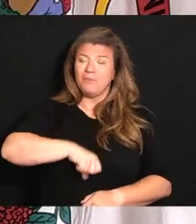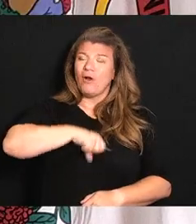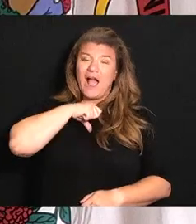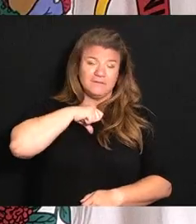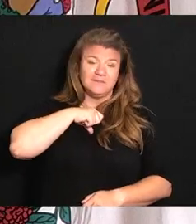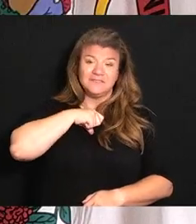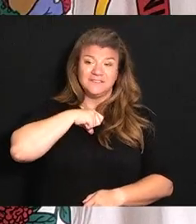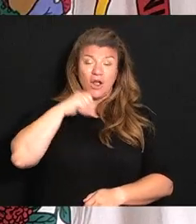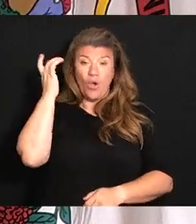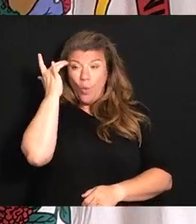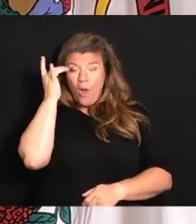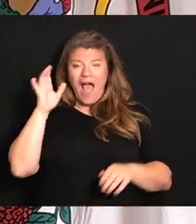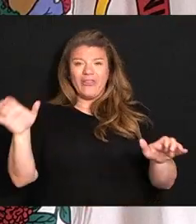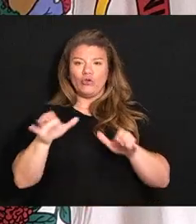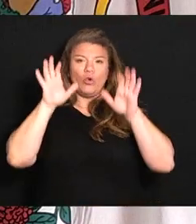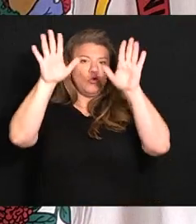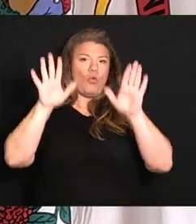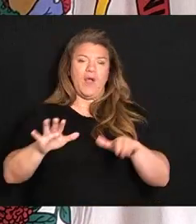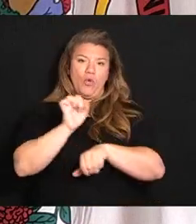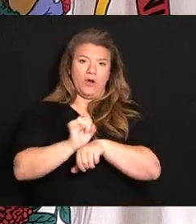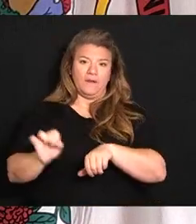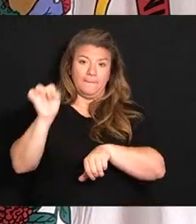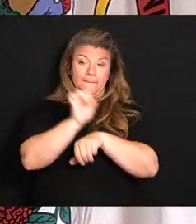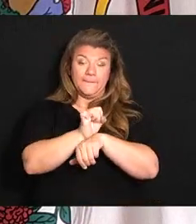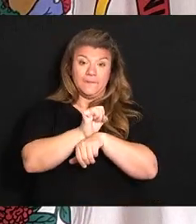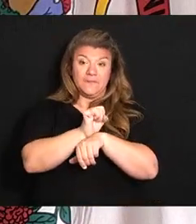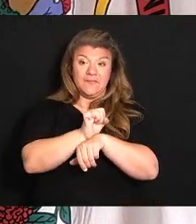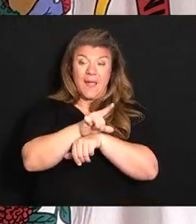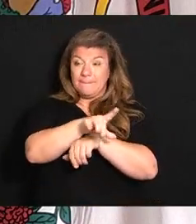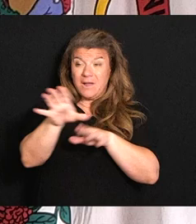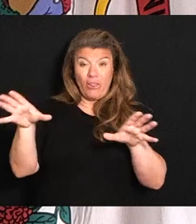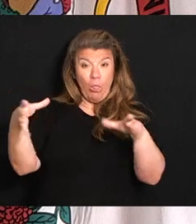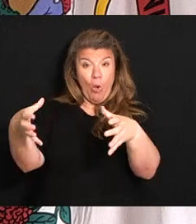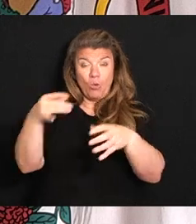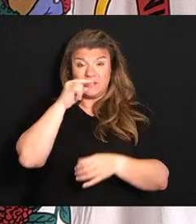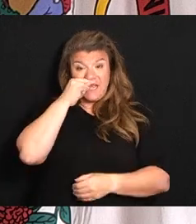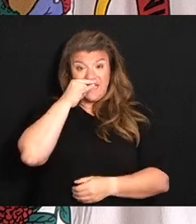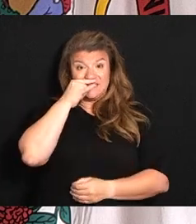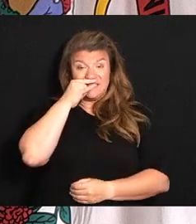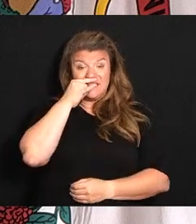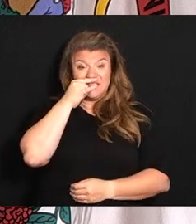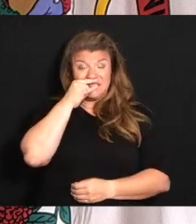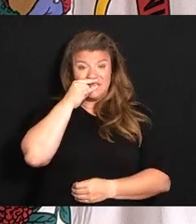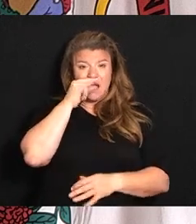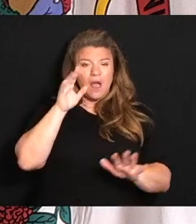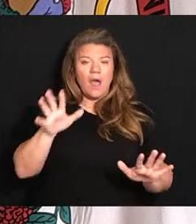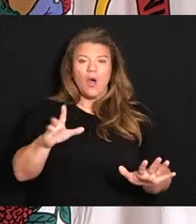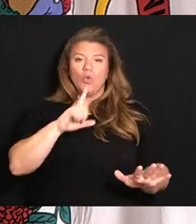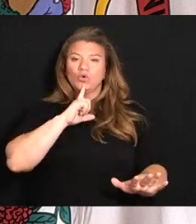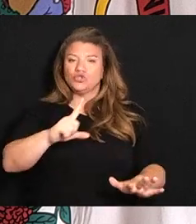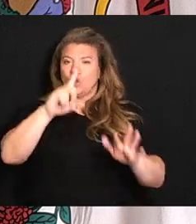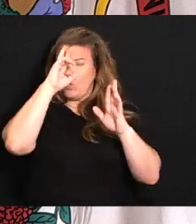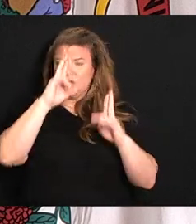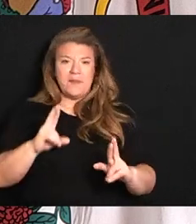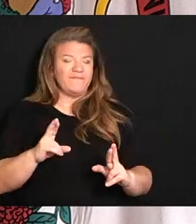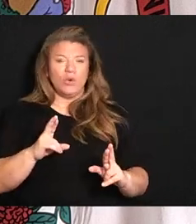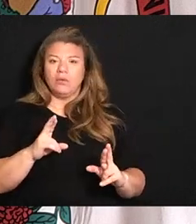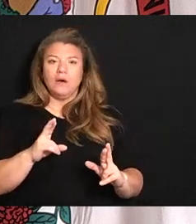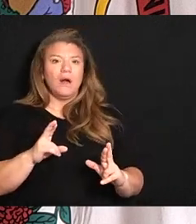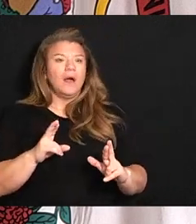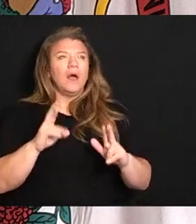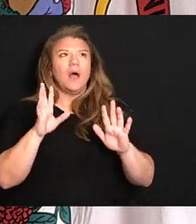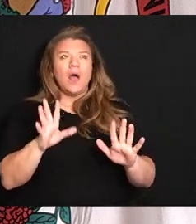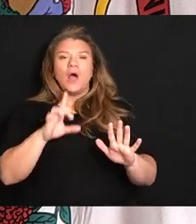because they're doing incredible work. But those kids were absolutely just so respectful, so